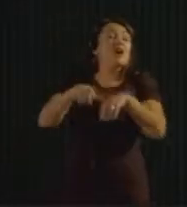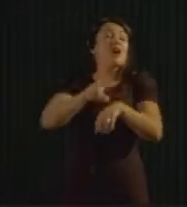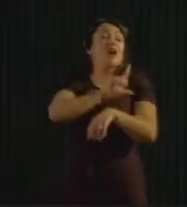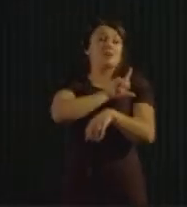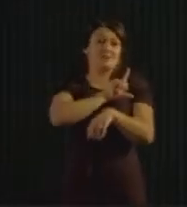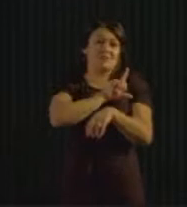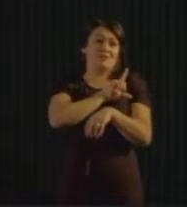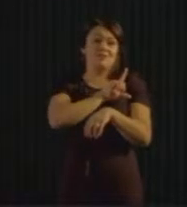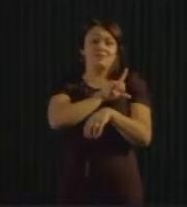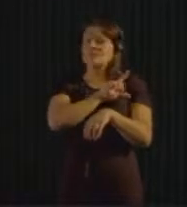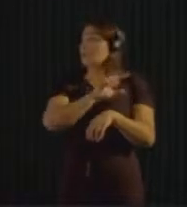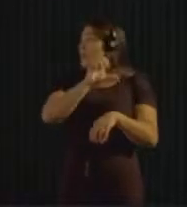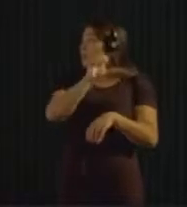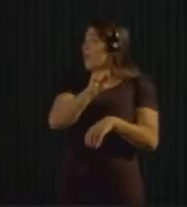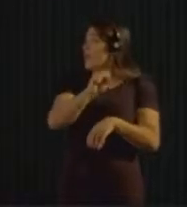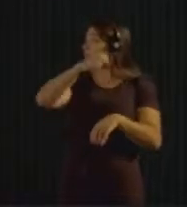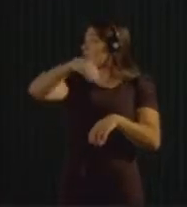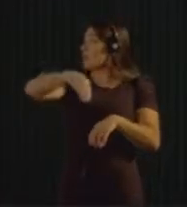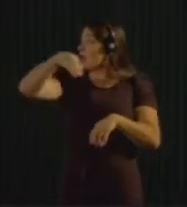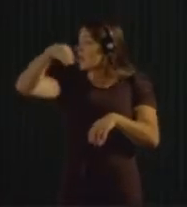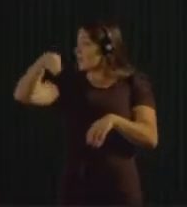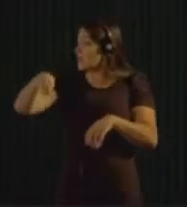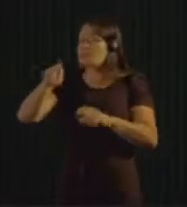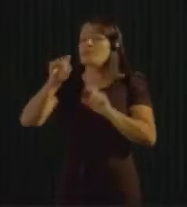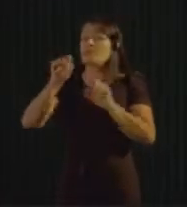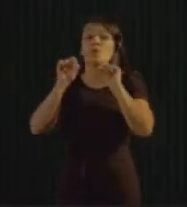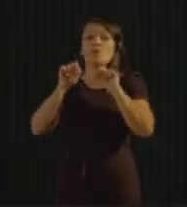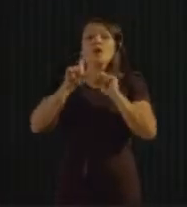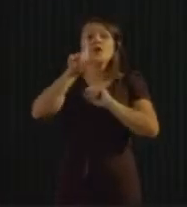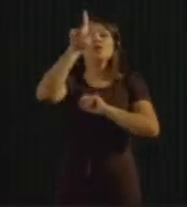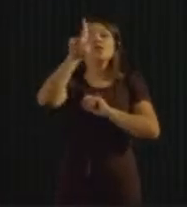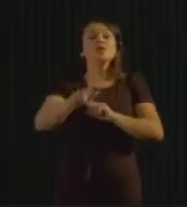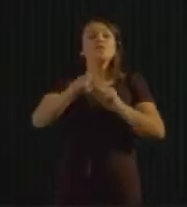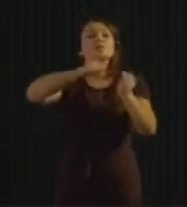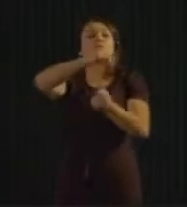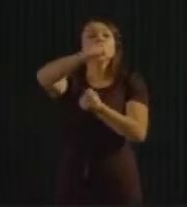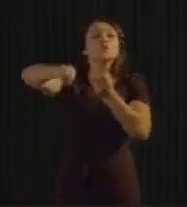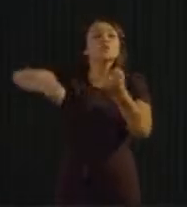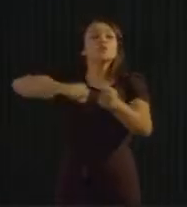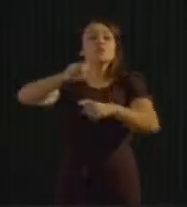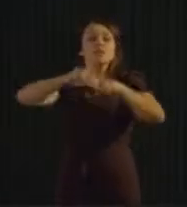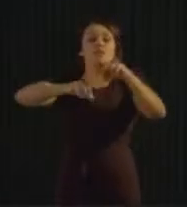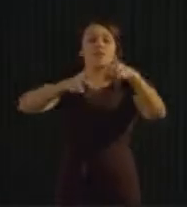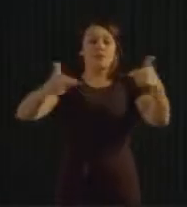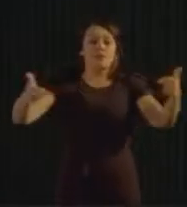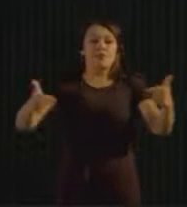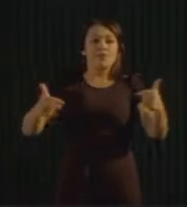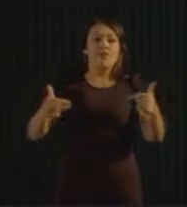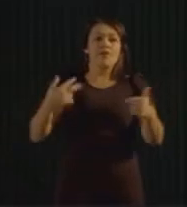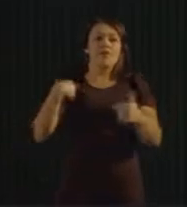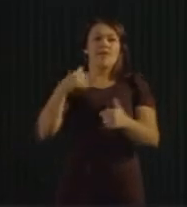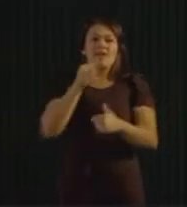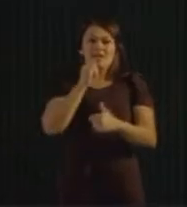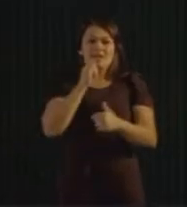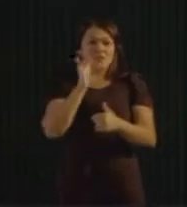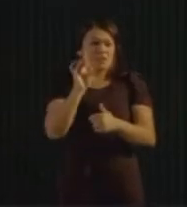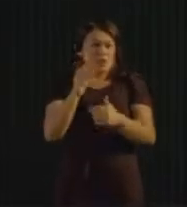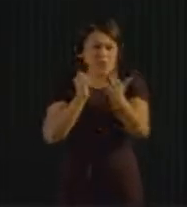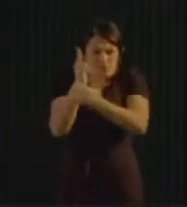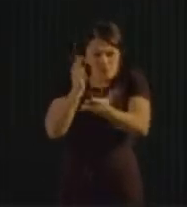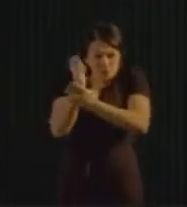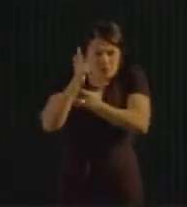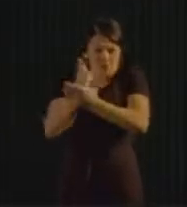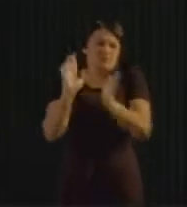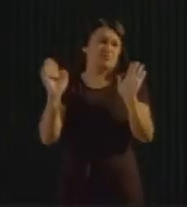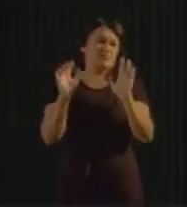SMM, which is Sustainable Material Management, reducing the negative impacts associated with the life cycle